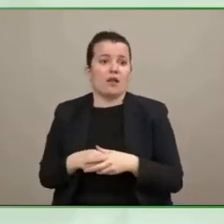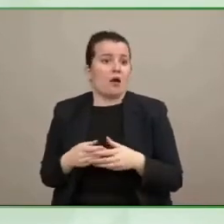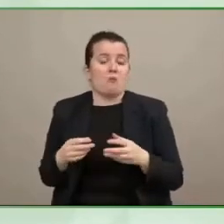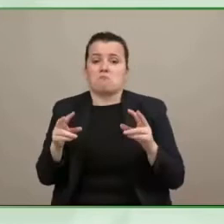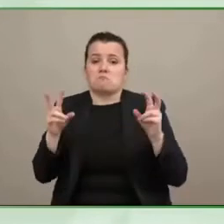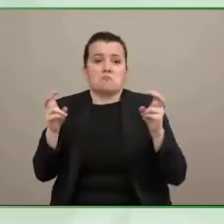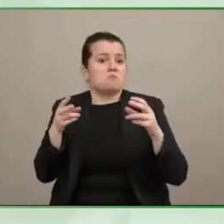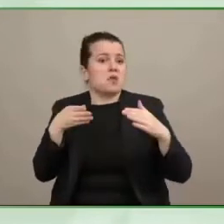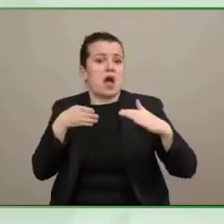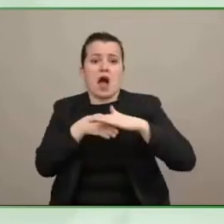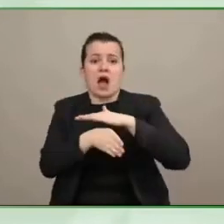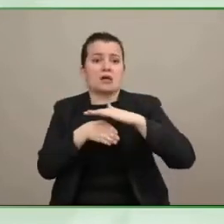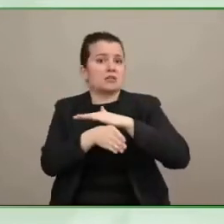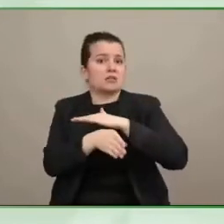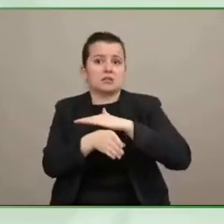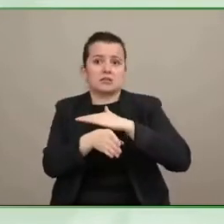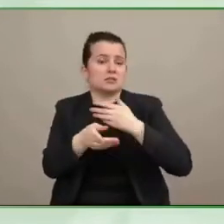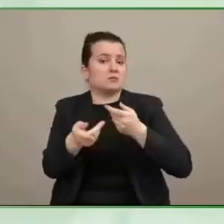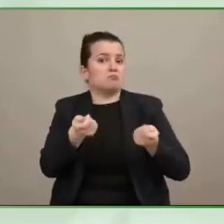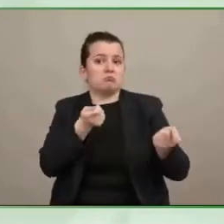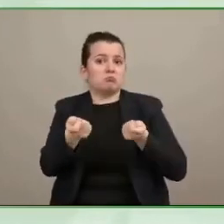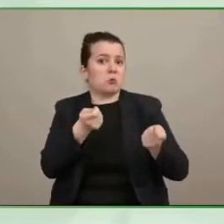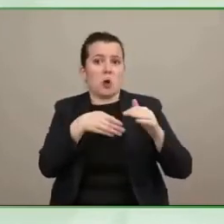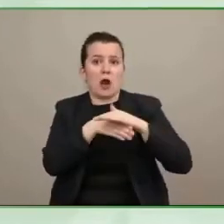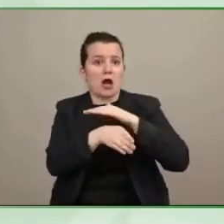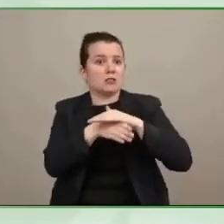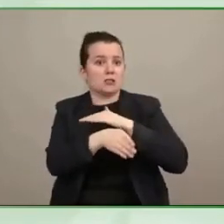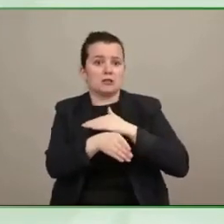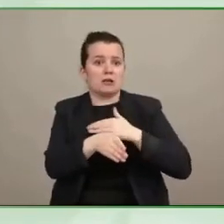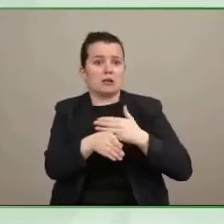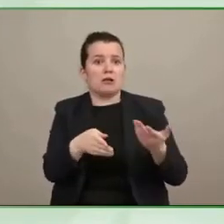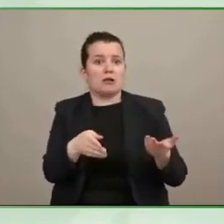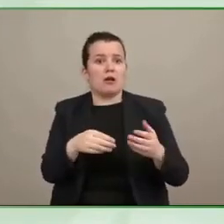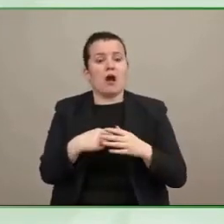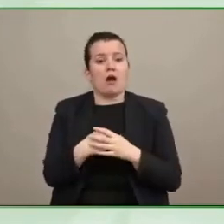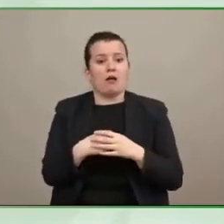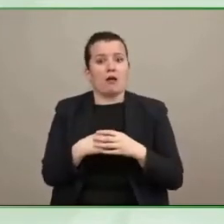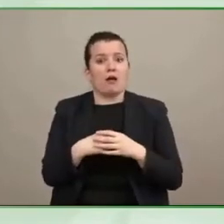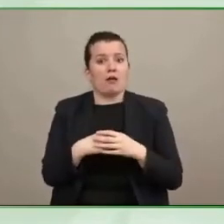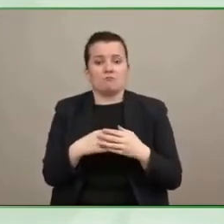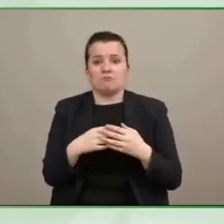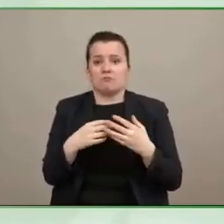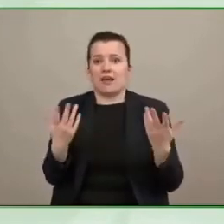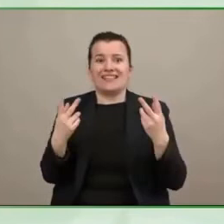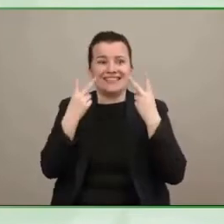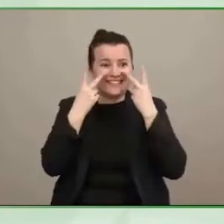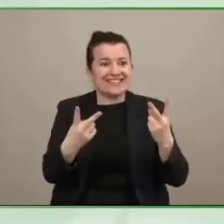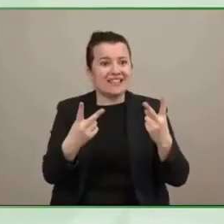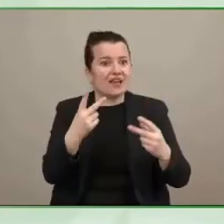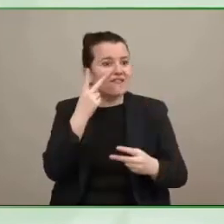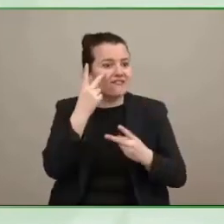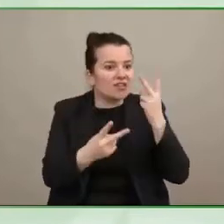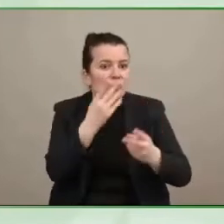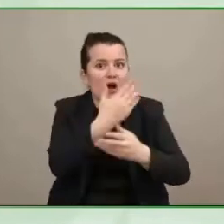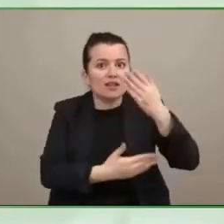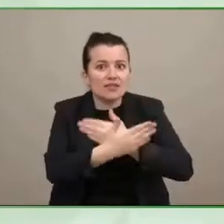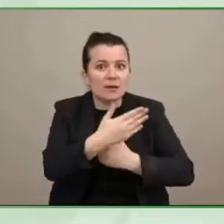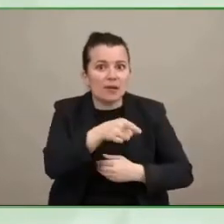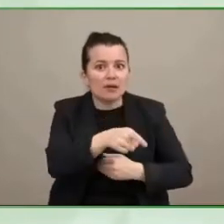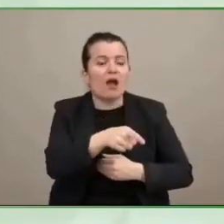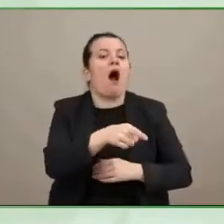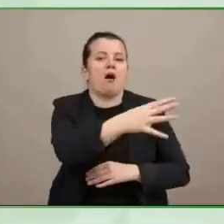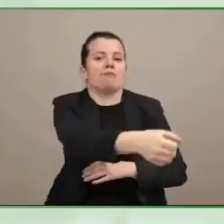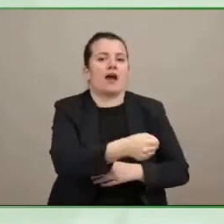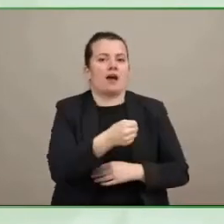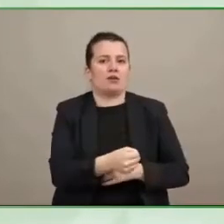coordinators use this have visible disabilities because when a company wants to hire someone they want everyone to